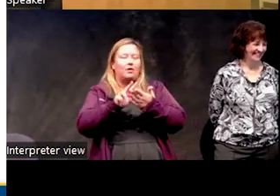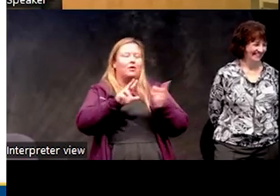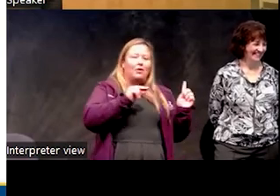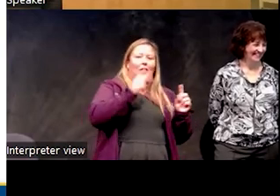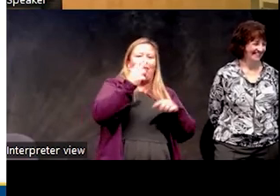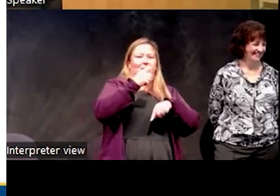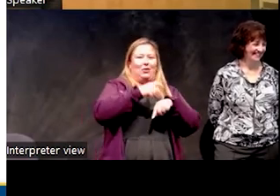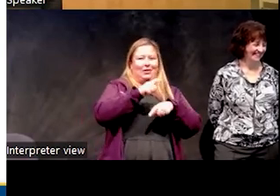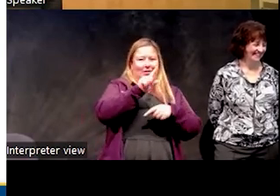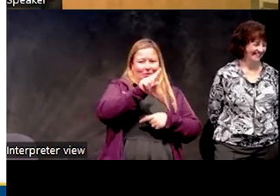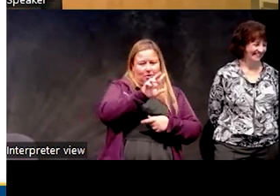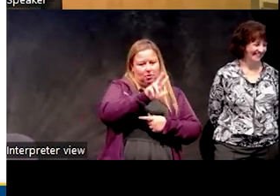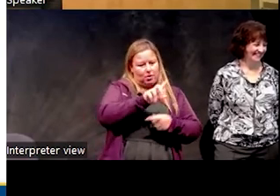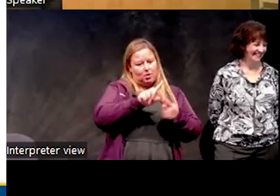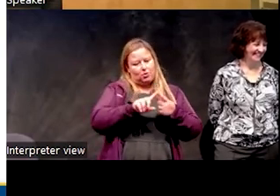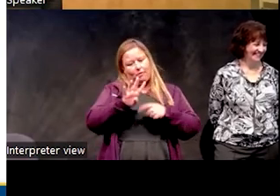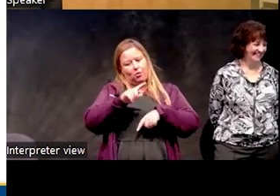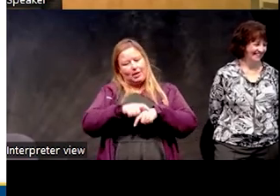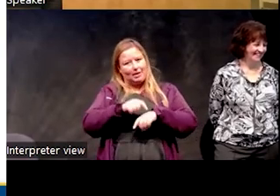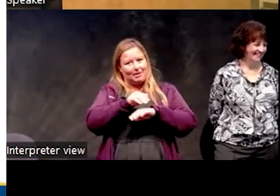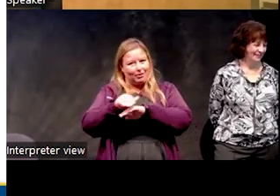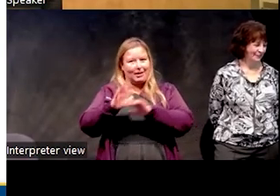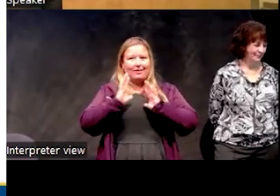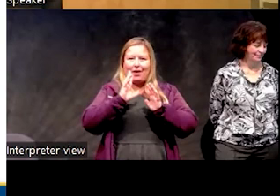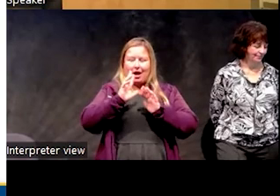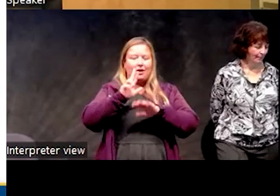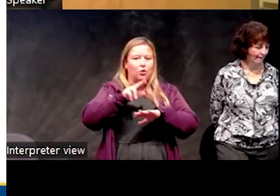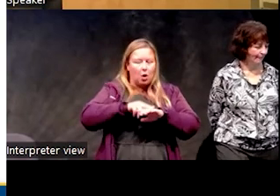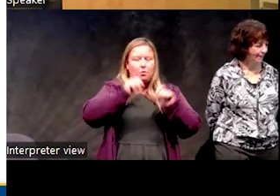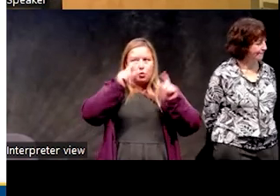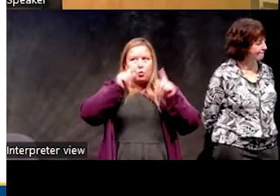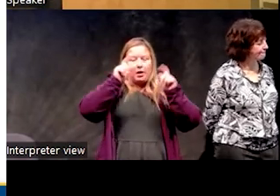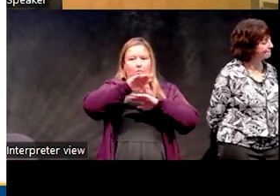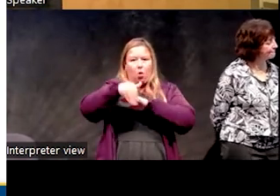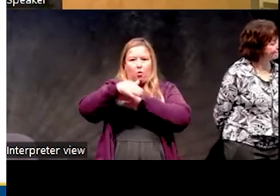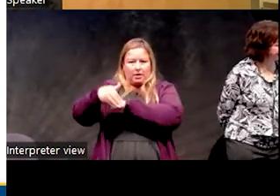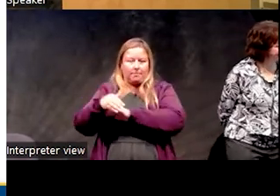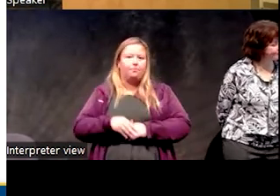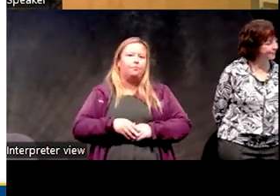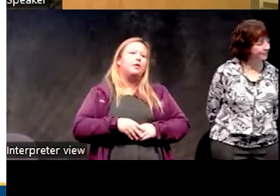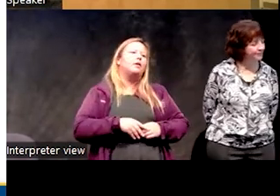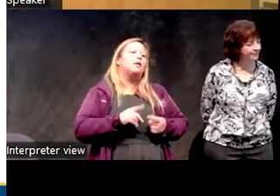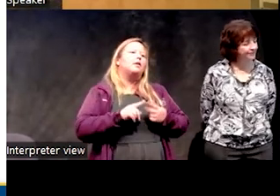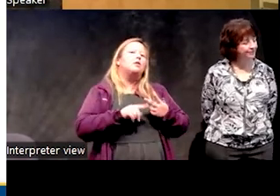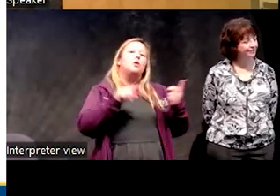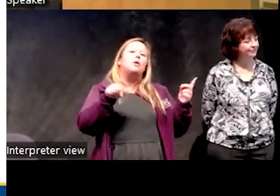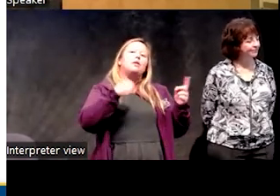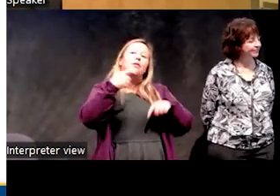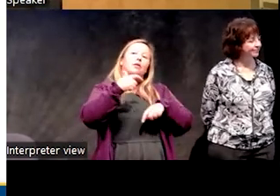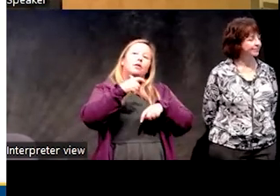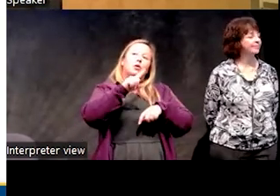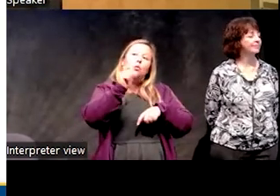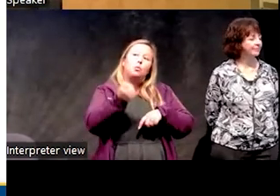Um, so a couple other questions, if we have time, how can you help, how can you help clients avoid daytime napping